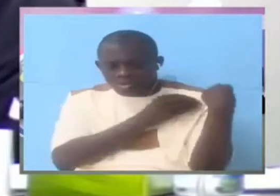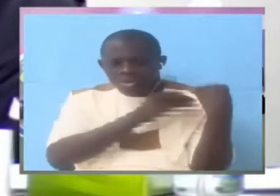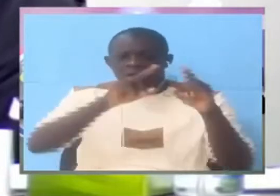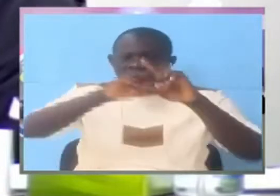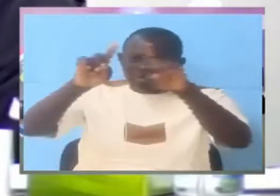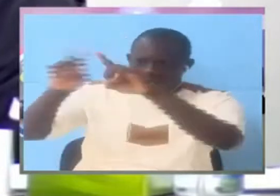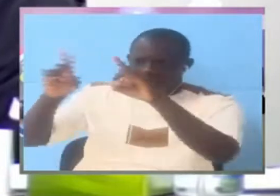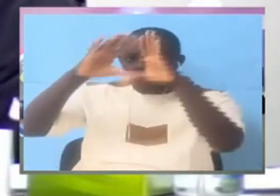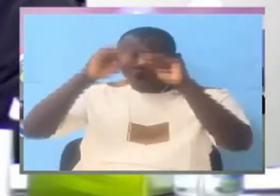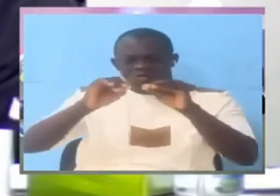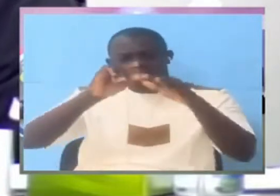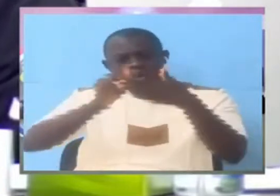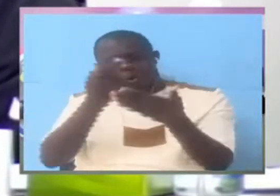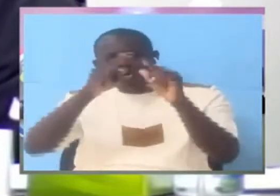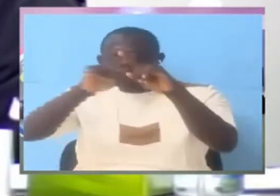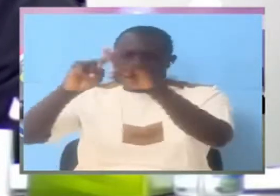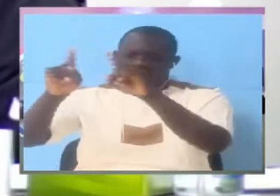or sections in the NIA?